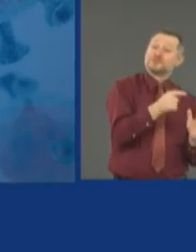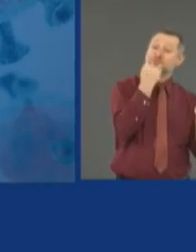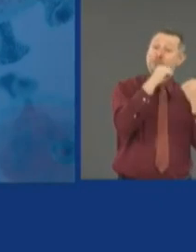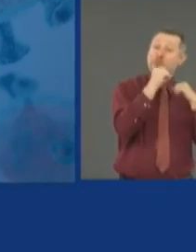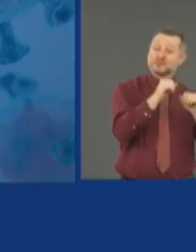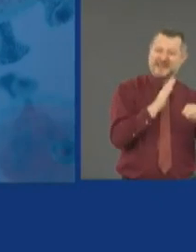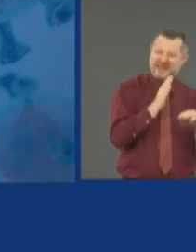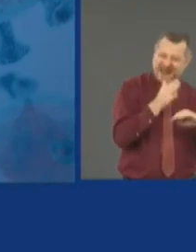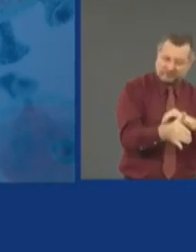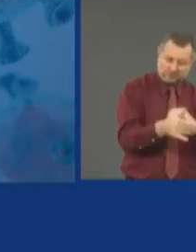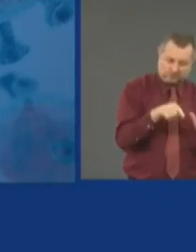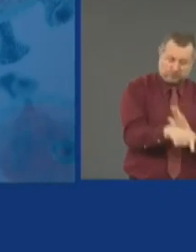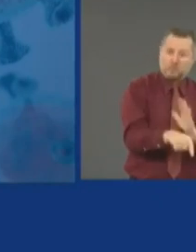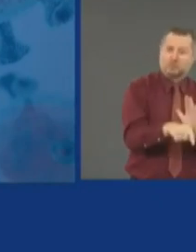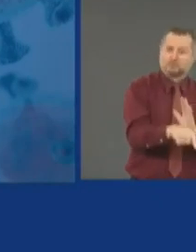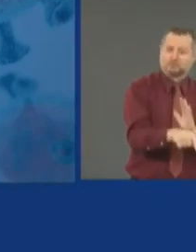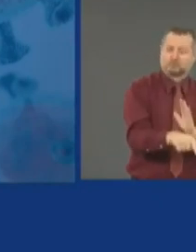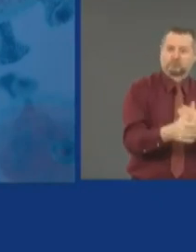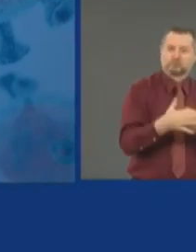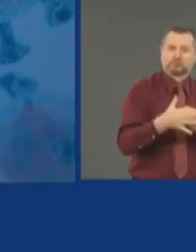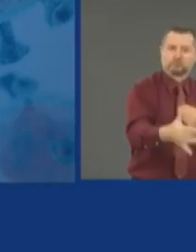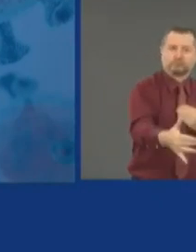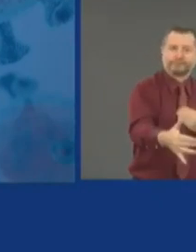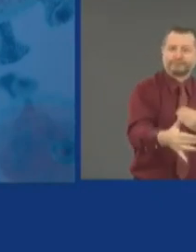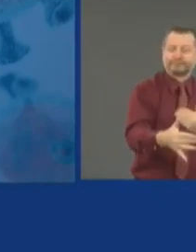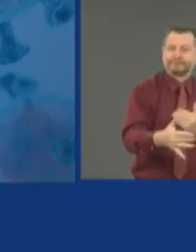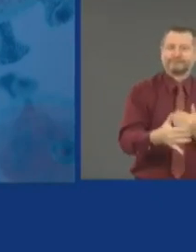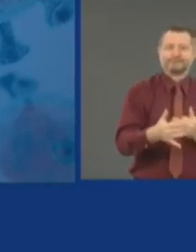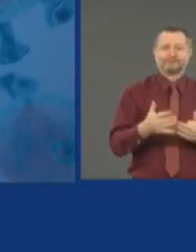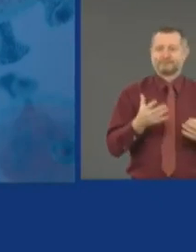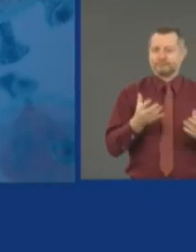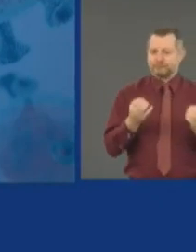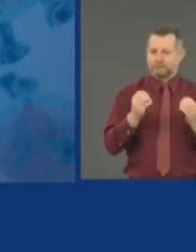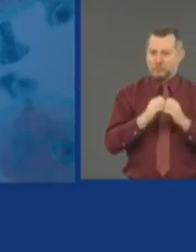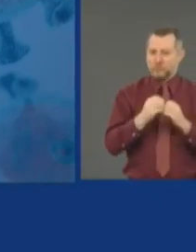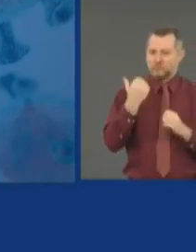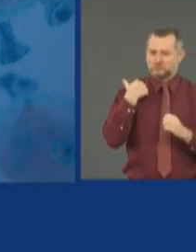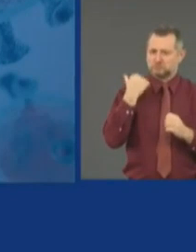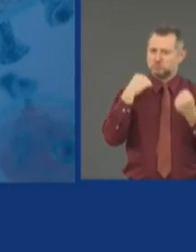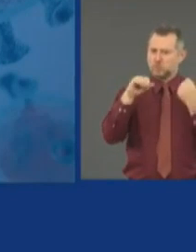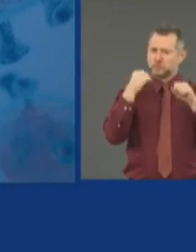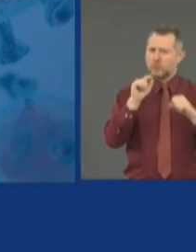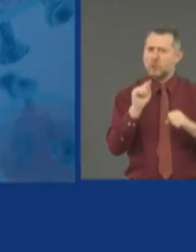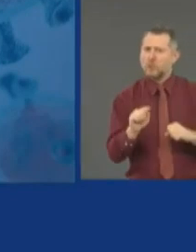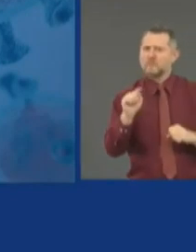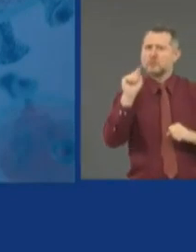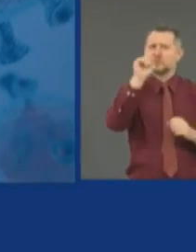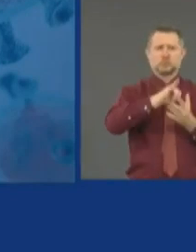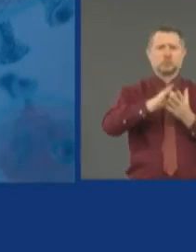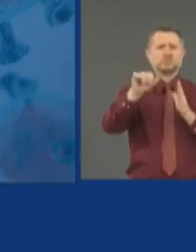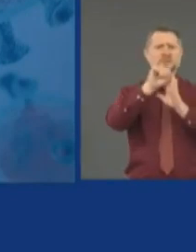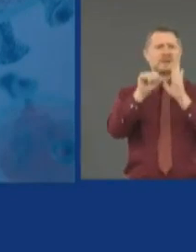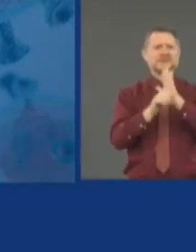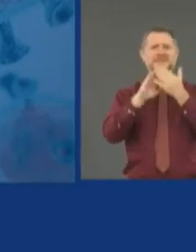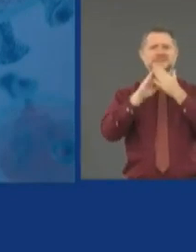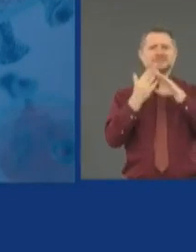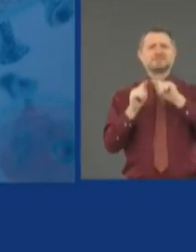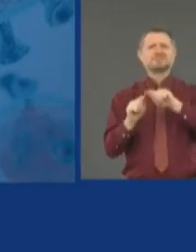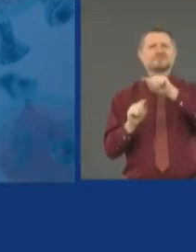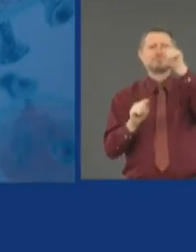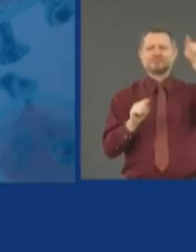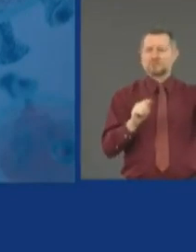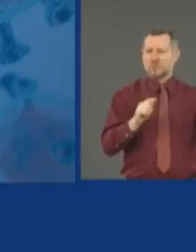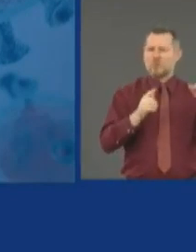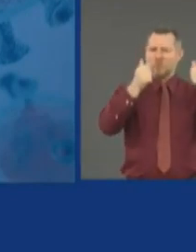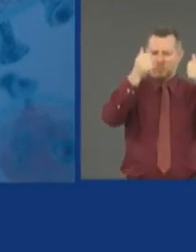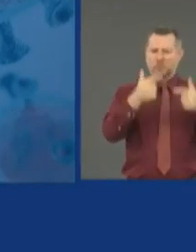had additional protests all across the state last night. We had them in basically all of the cities,